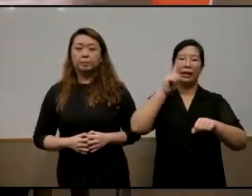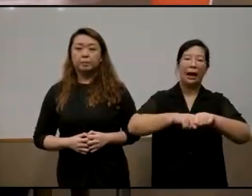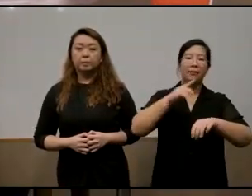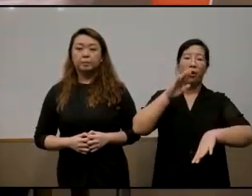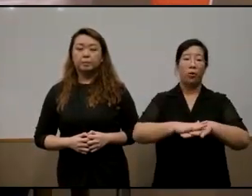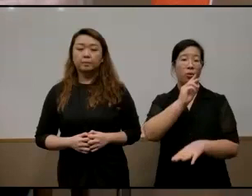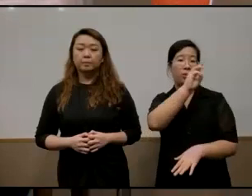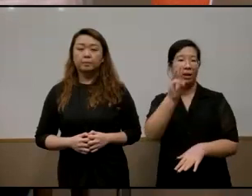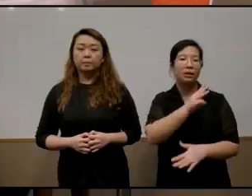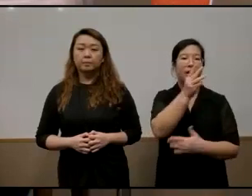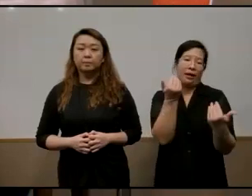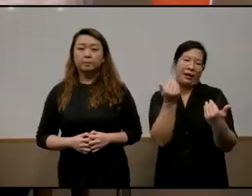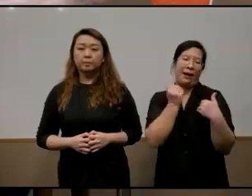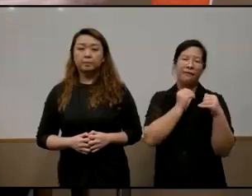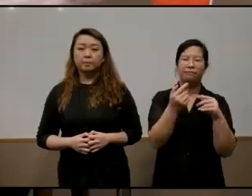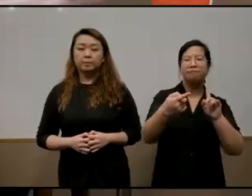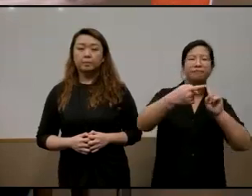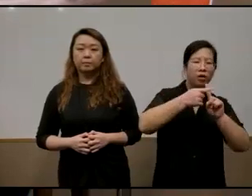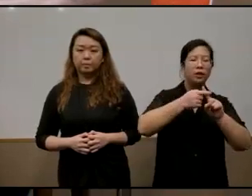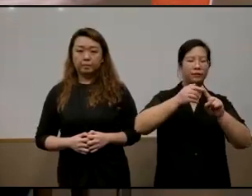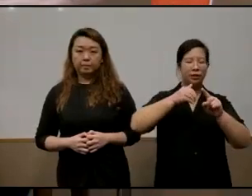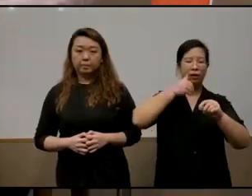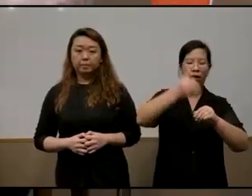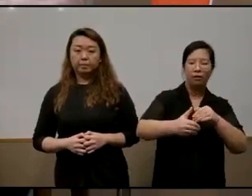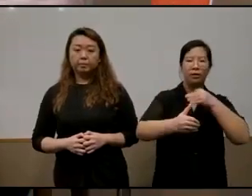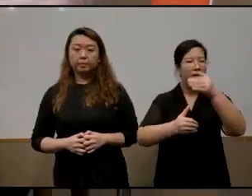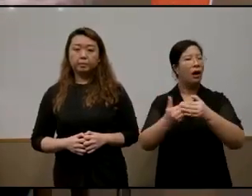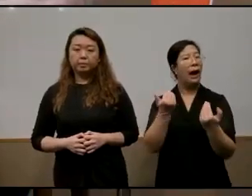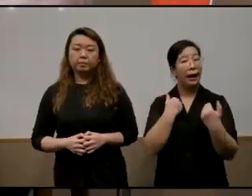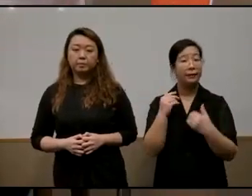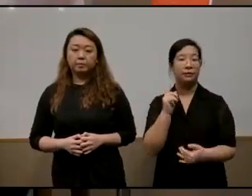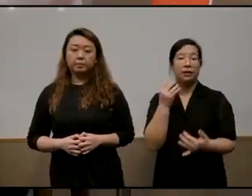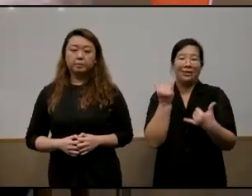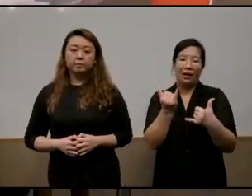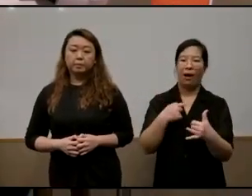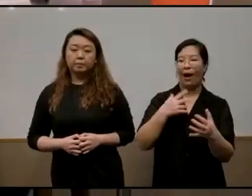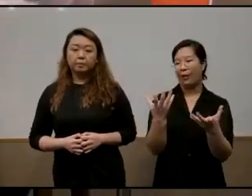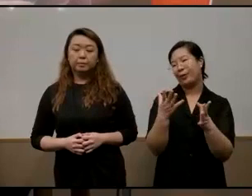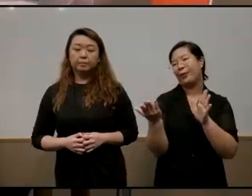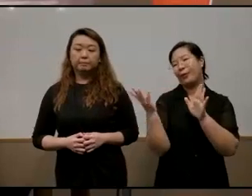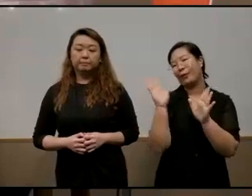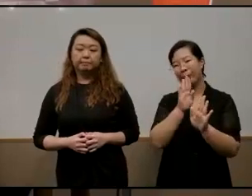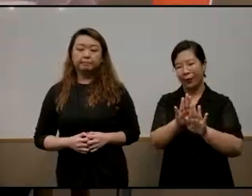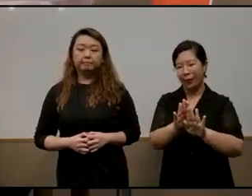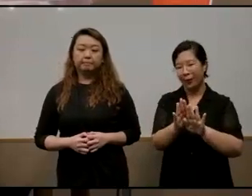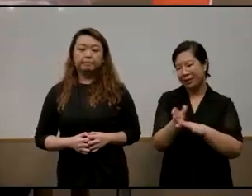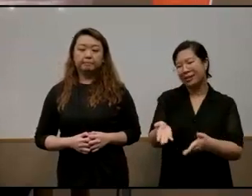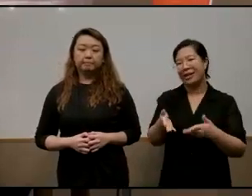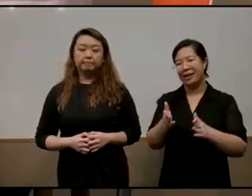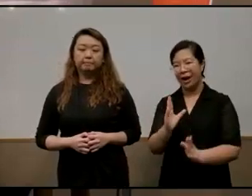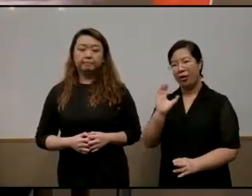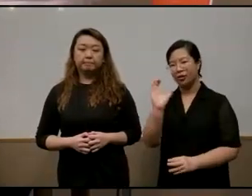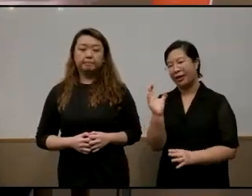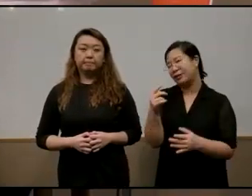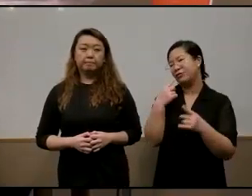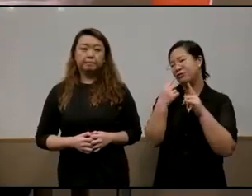positive steps that are moving in the right direction and i think with that i close and uh get charlene to respond to